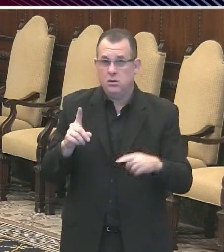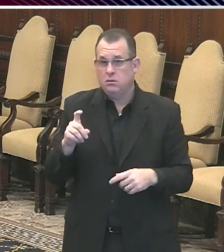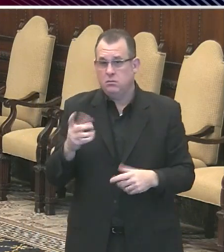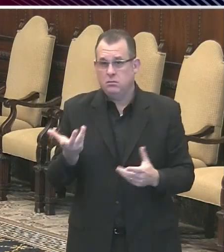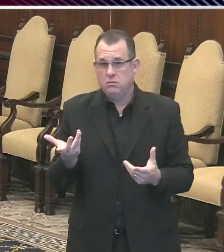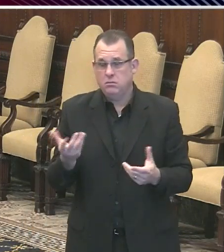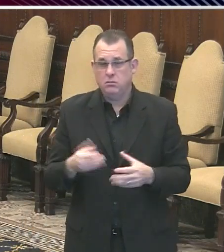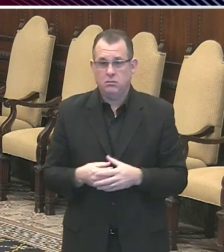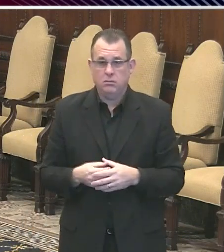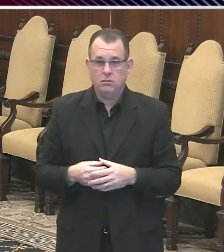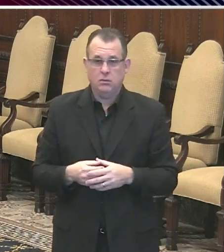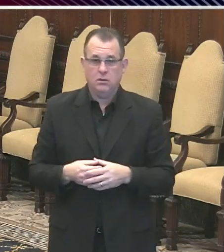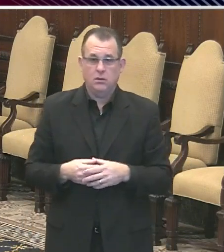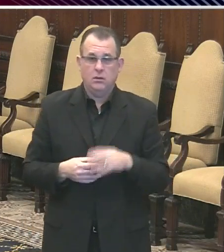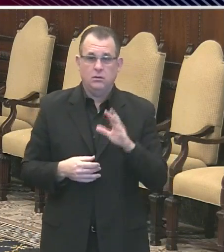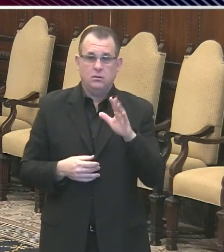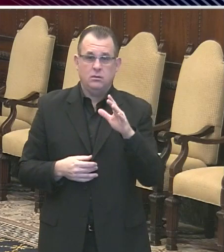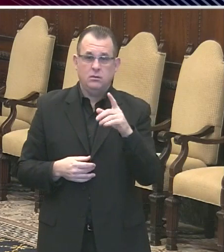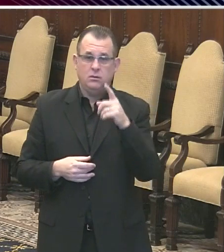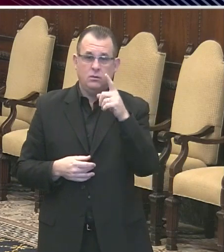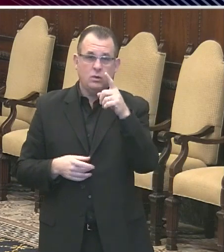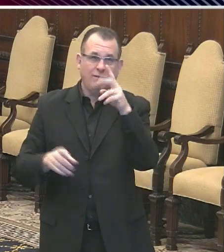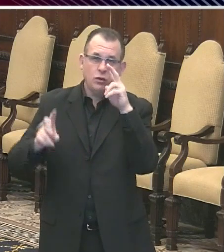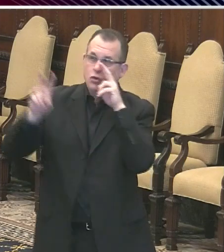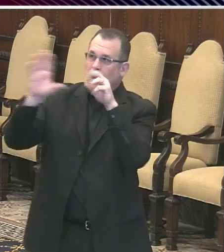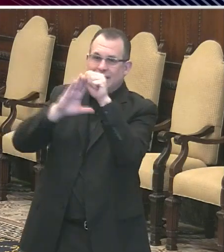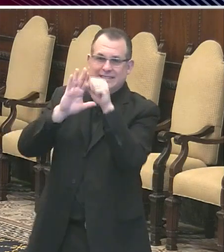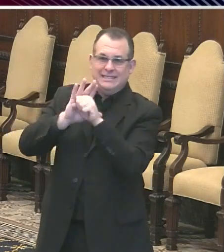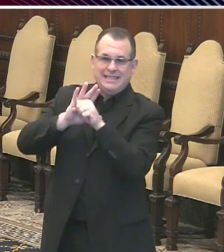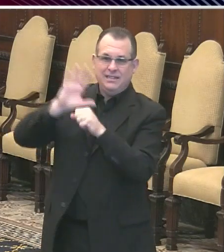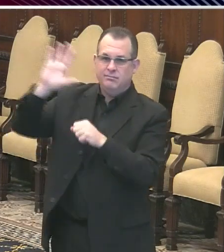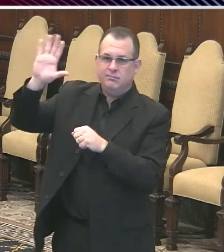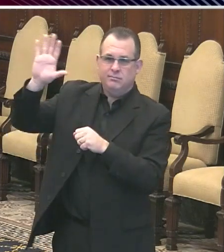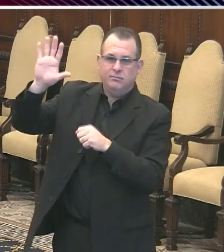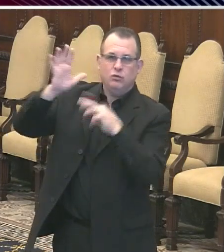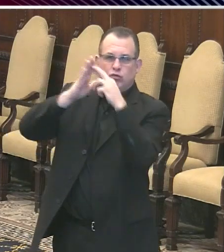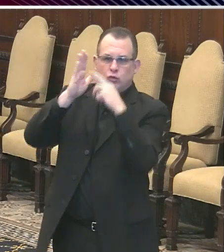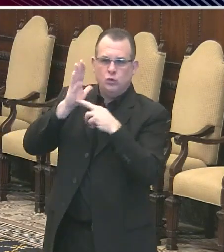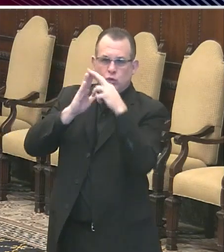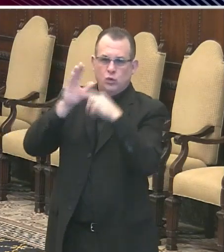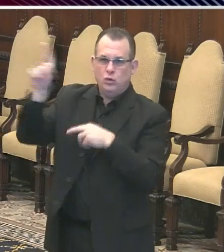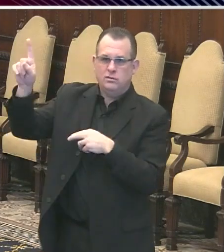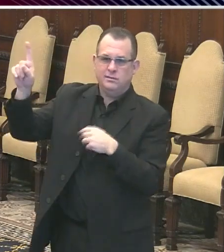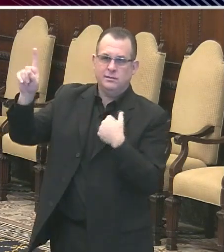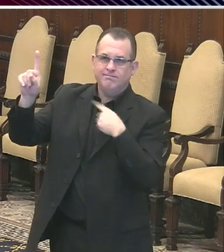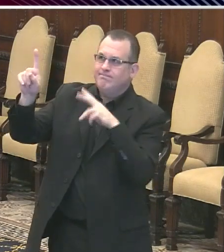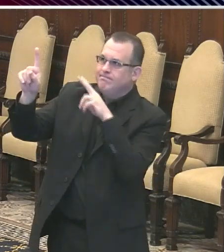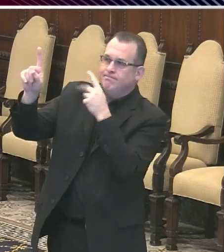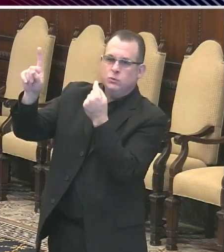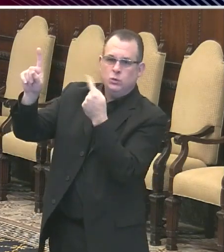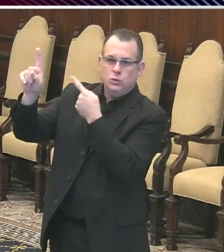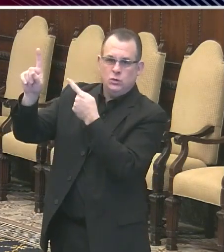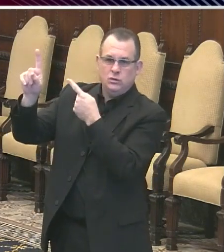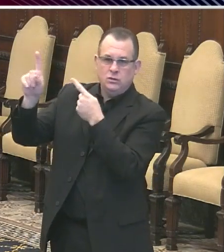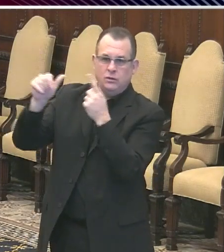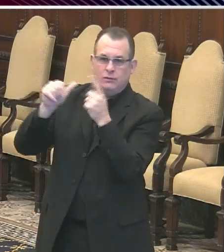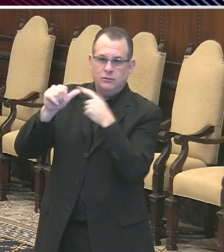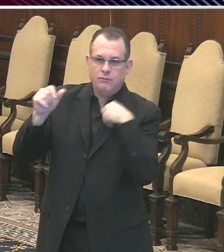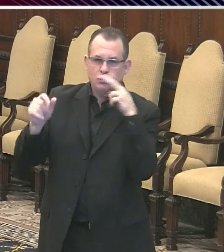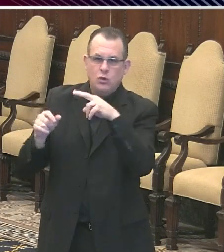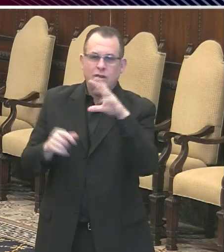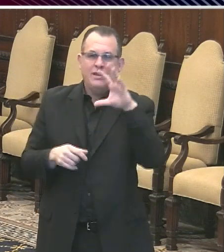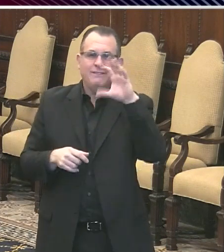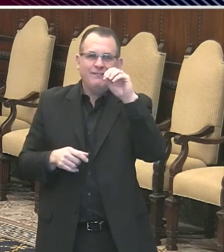have to ask the state where they want to adjust that. I think it's, as a first blush, it's a reasonable threshold that, you know, 50 cases per 100,000.